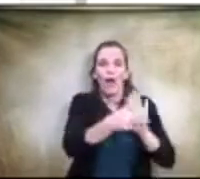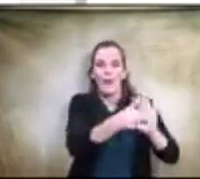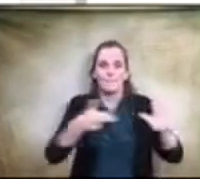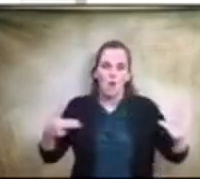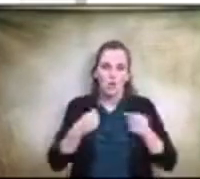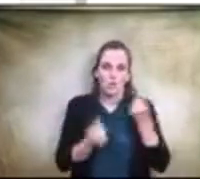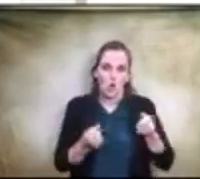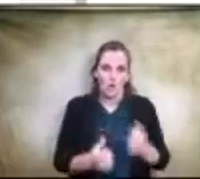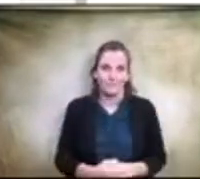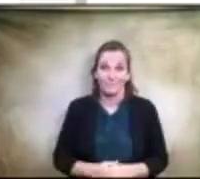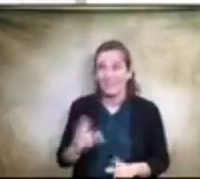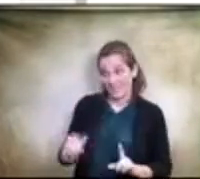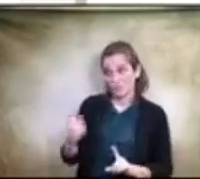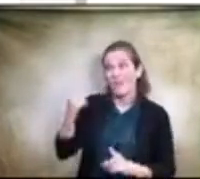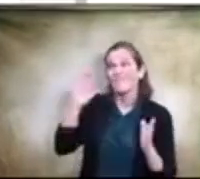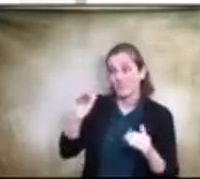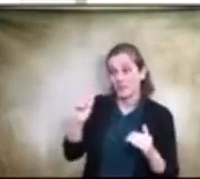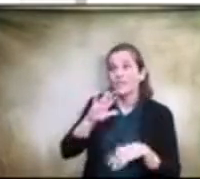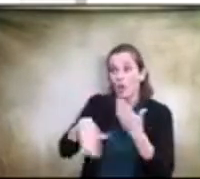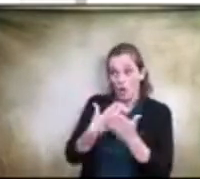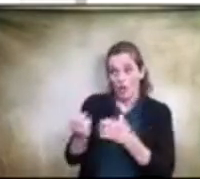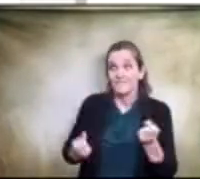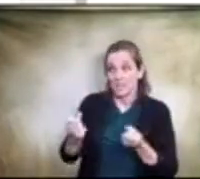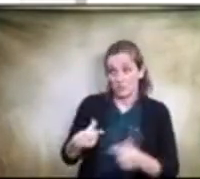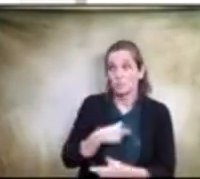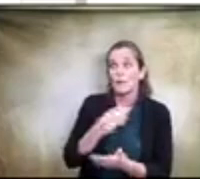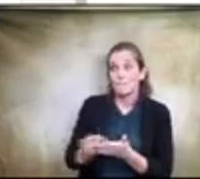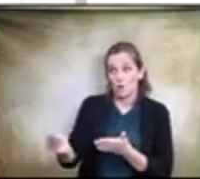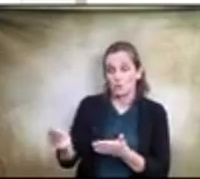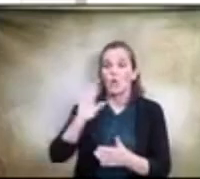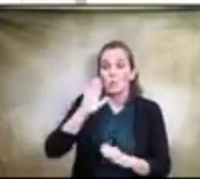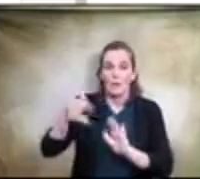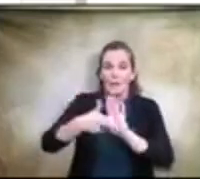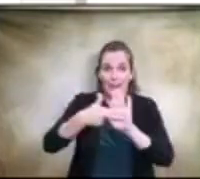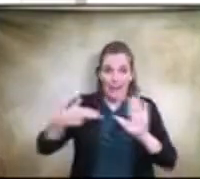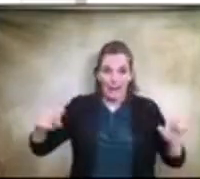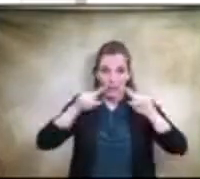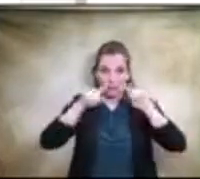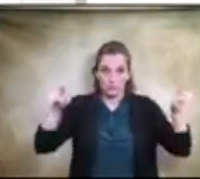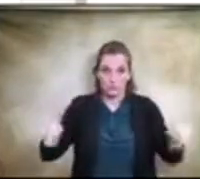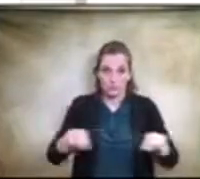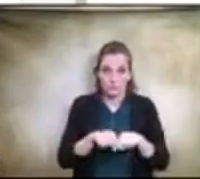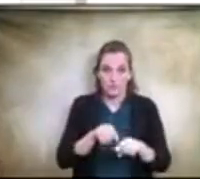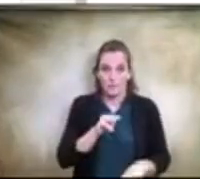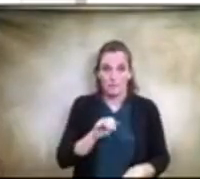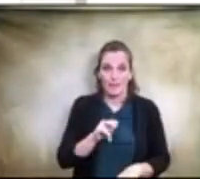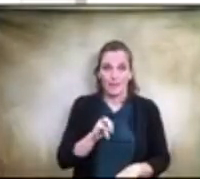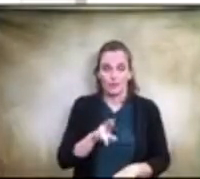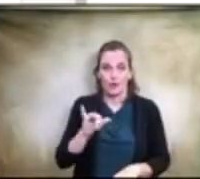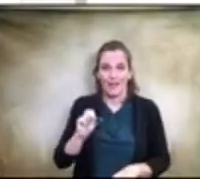is that all of the the vehicles that we purchase will be labeled with uh main or isd logo yes